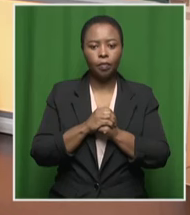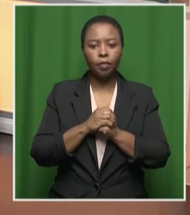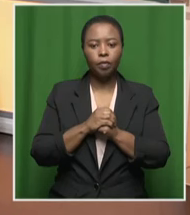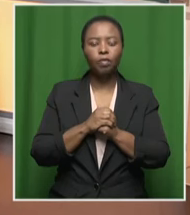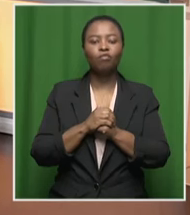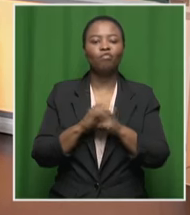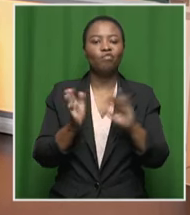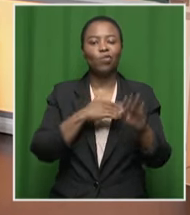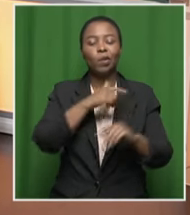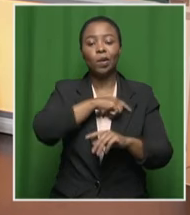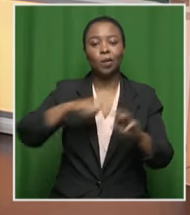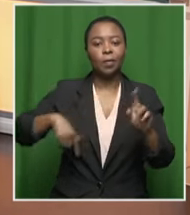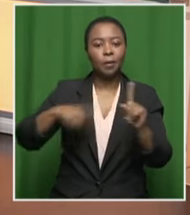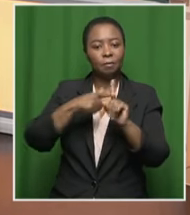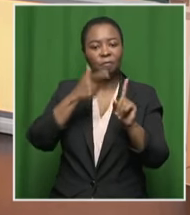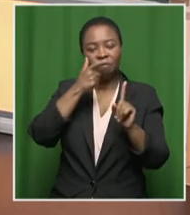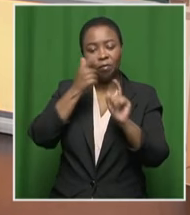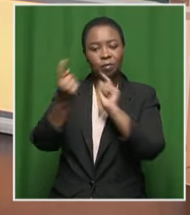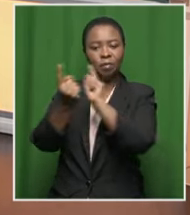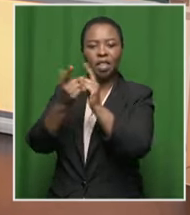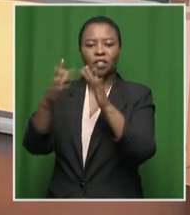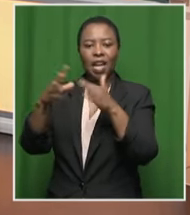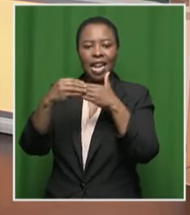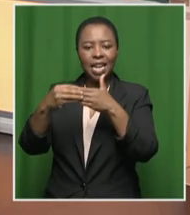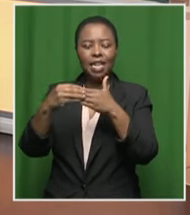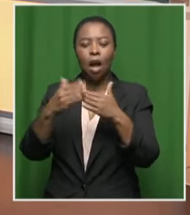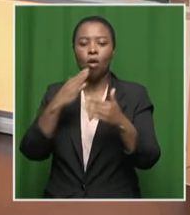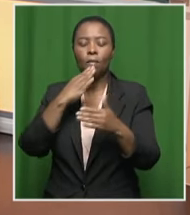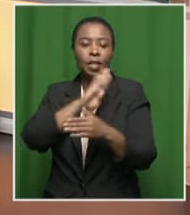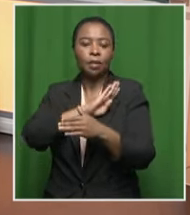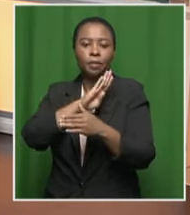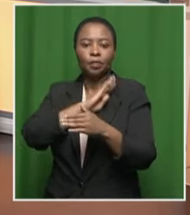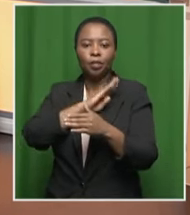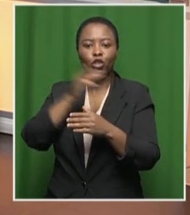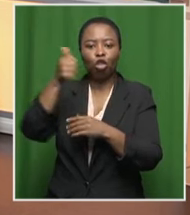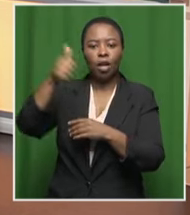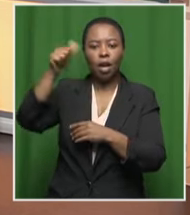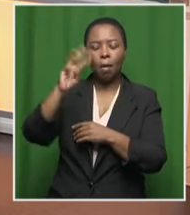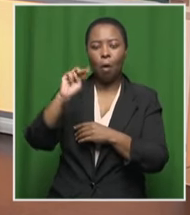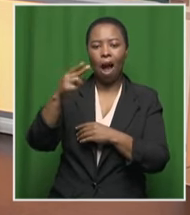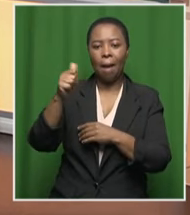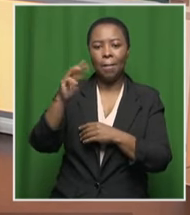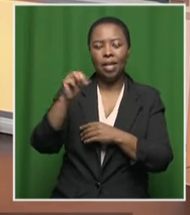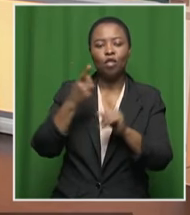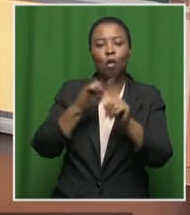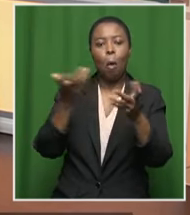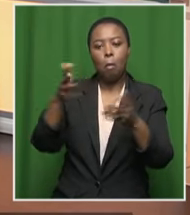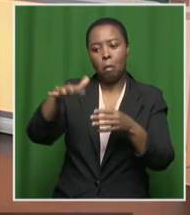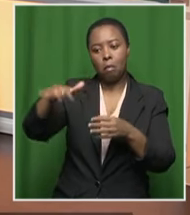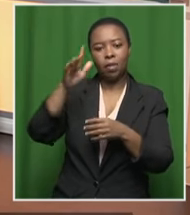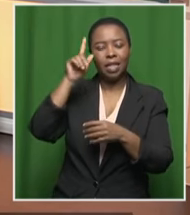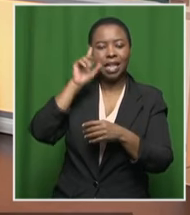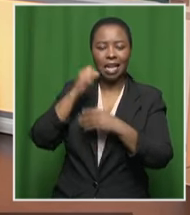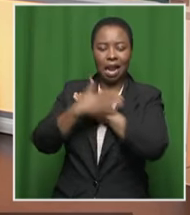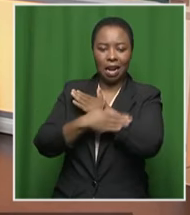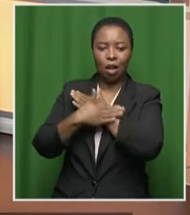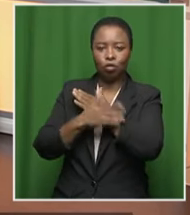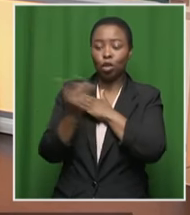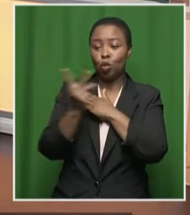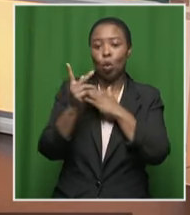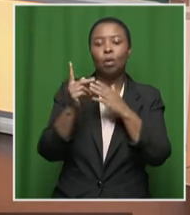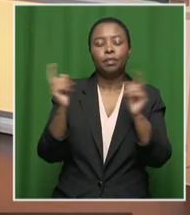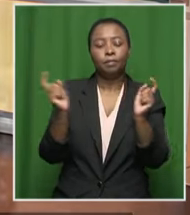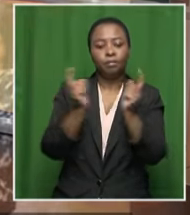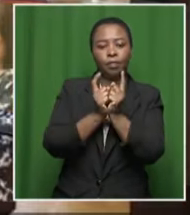President Sir Ramaphosa has met with the leader of the Rapid Support Forces, General Mohamed Dagalo from Sudan. The two leaders met at the